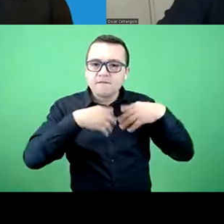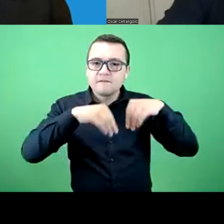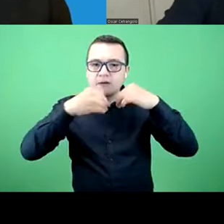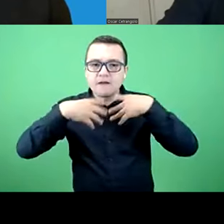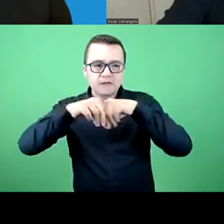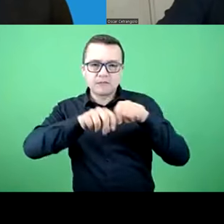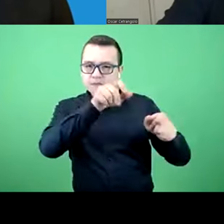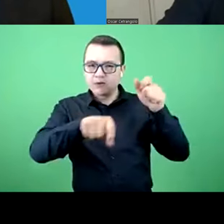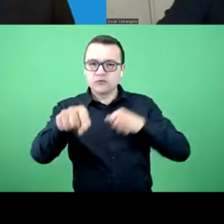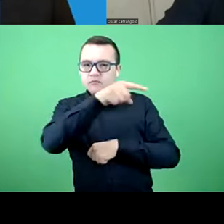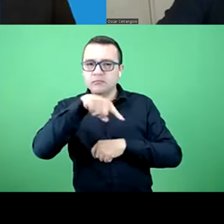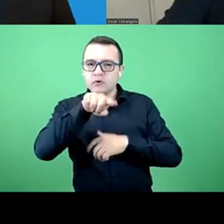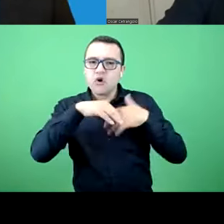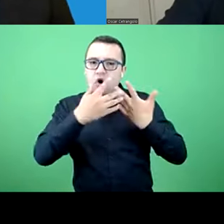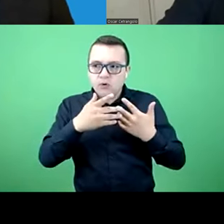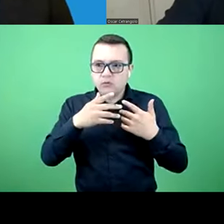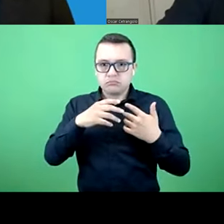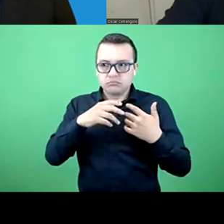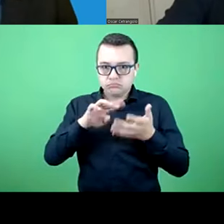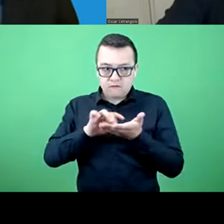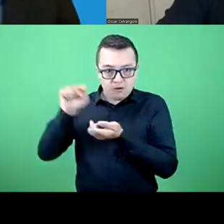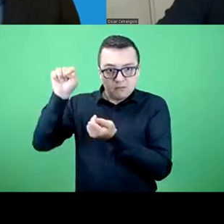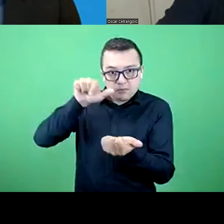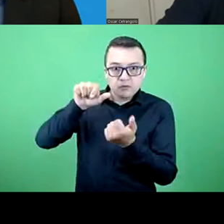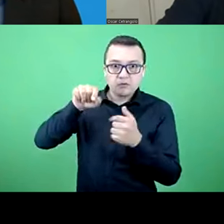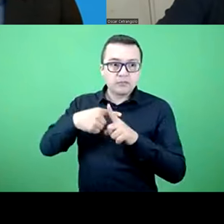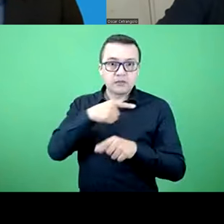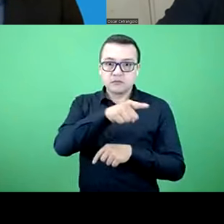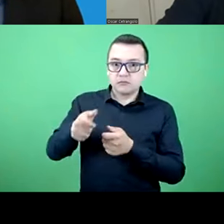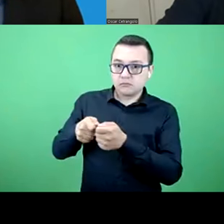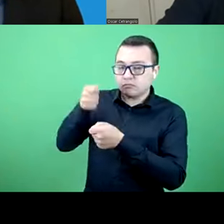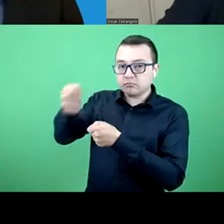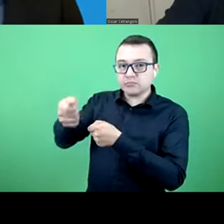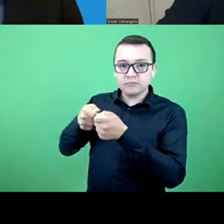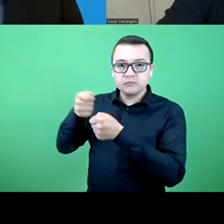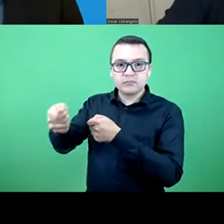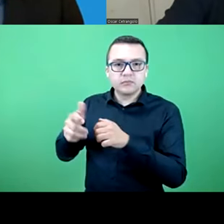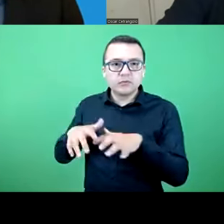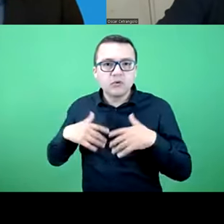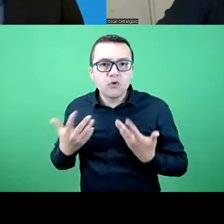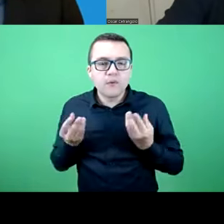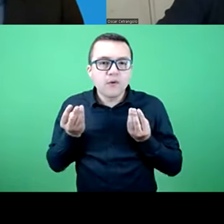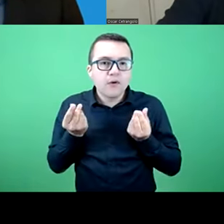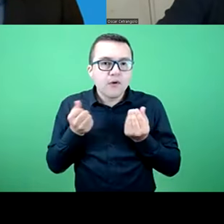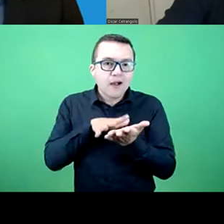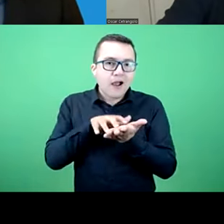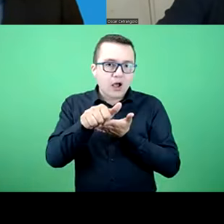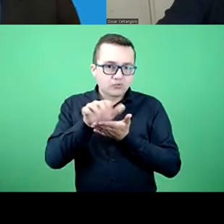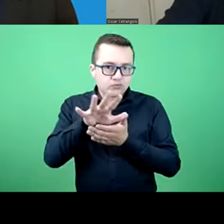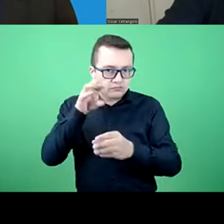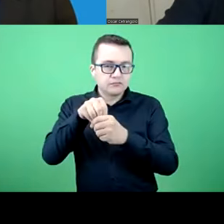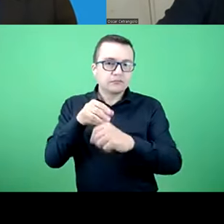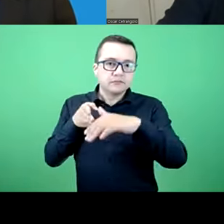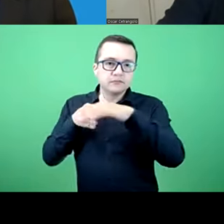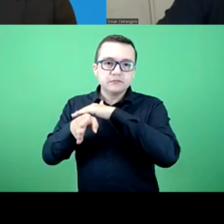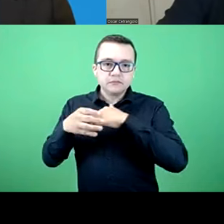have access to these assurances that have to, and there we have to think in terms of out-of-pocket payments as a